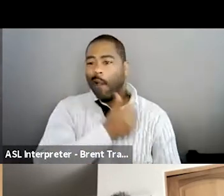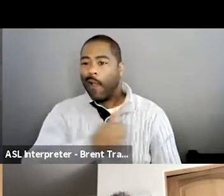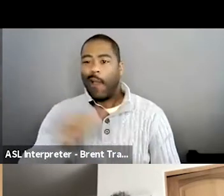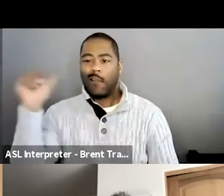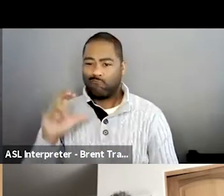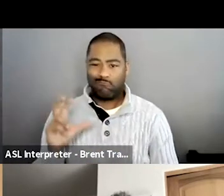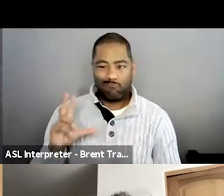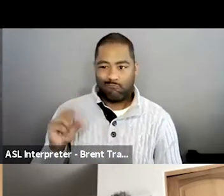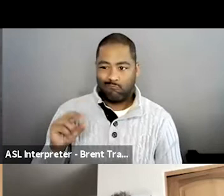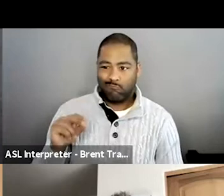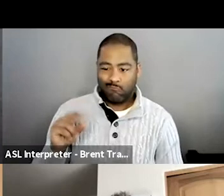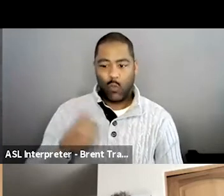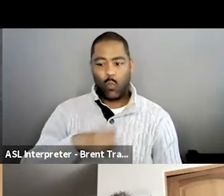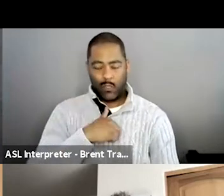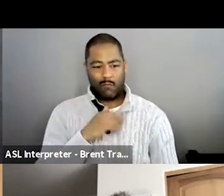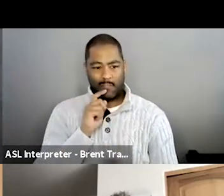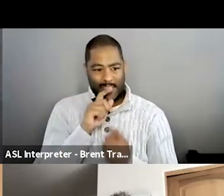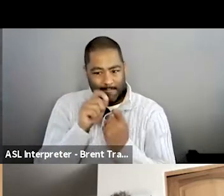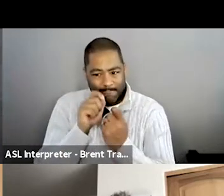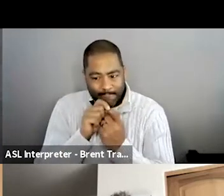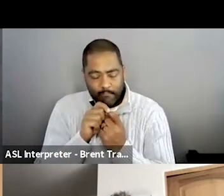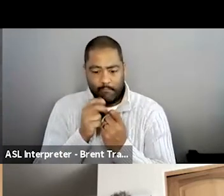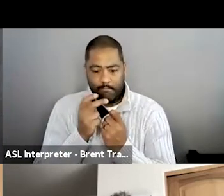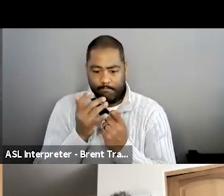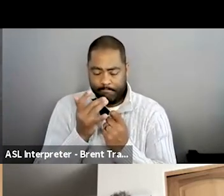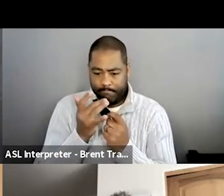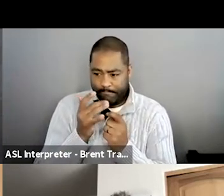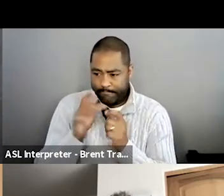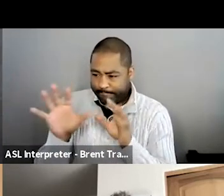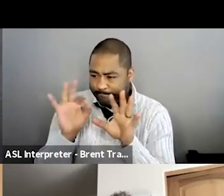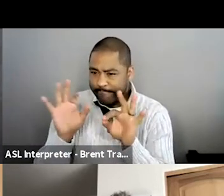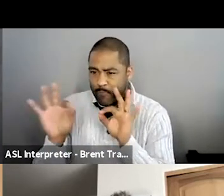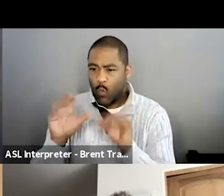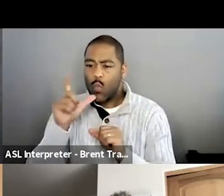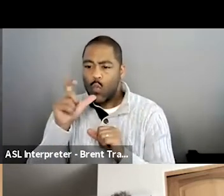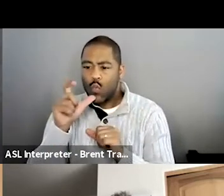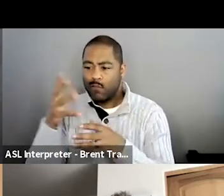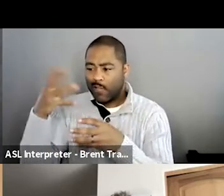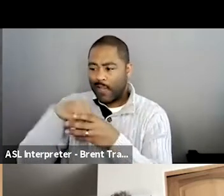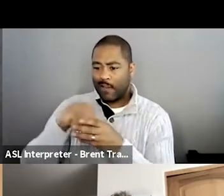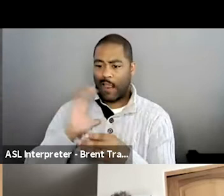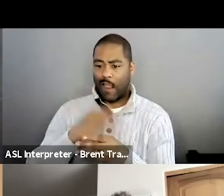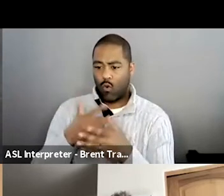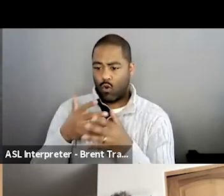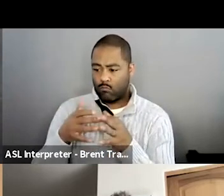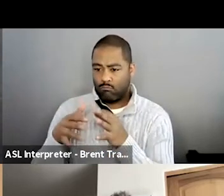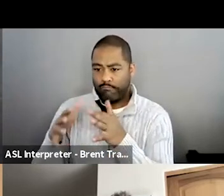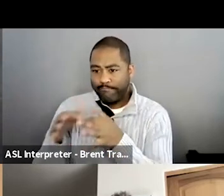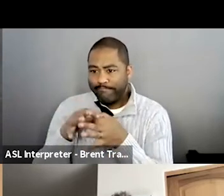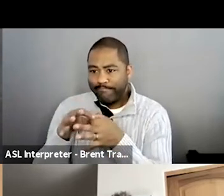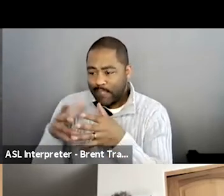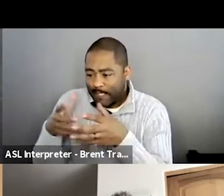that way. And so when Brian came on, we had to devote our trust into my uncle, Matt, that